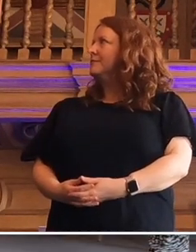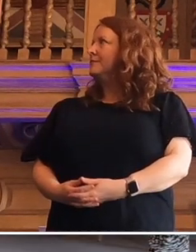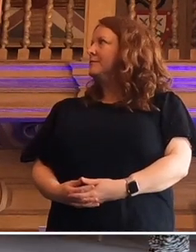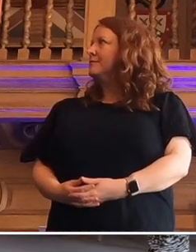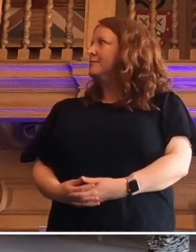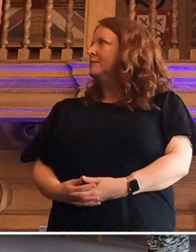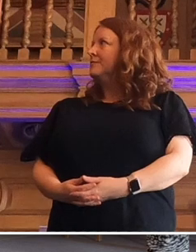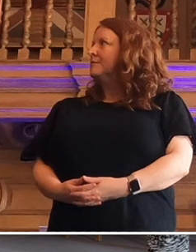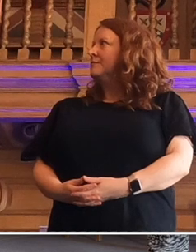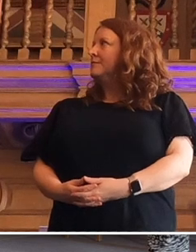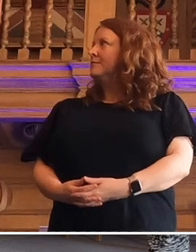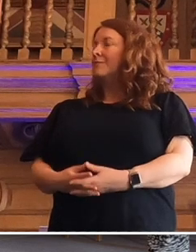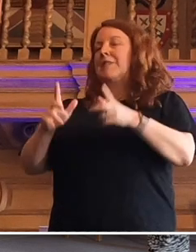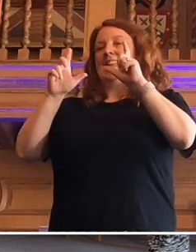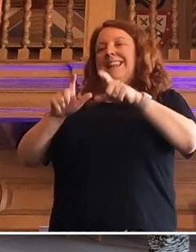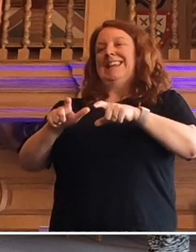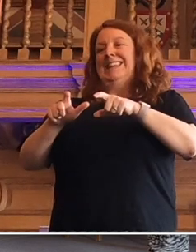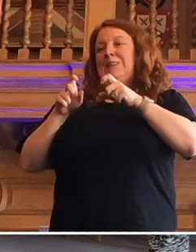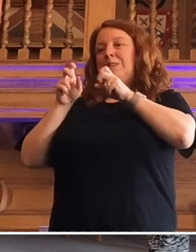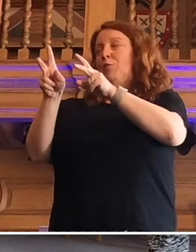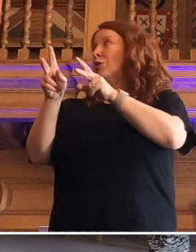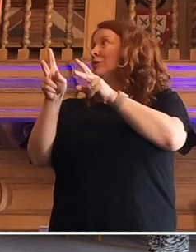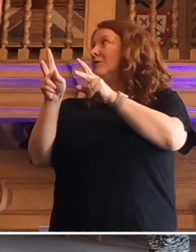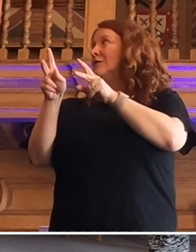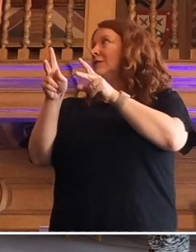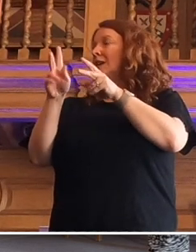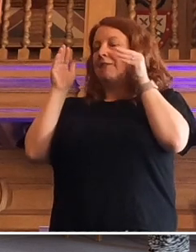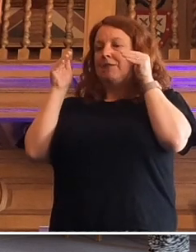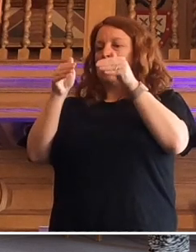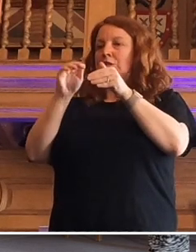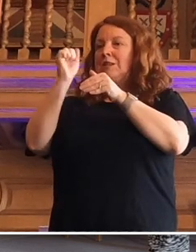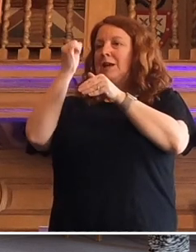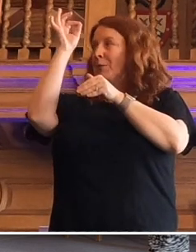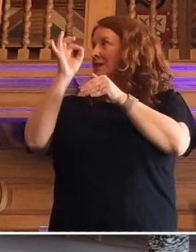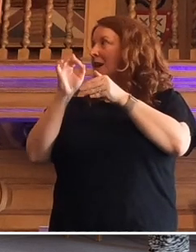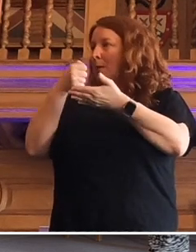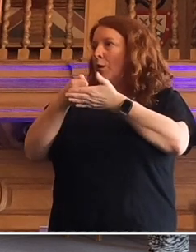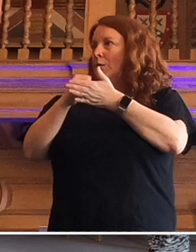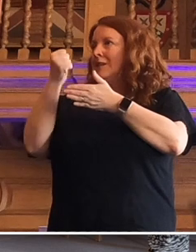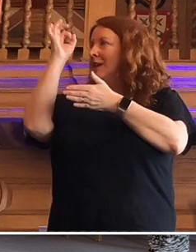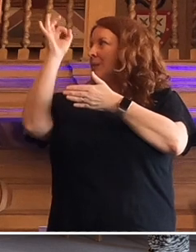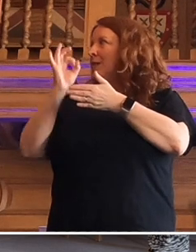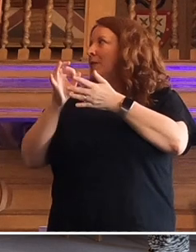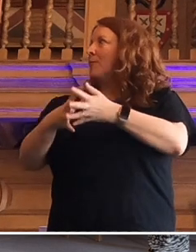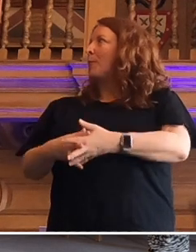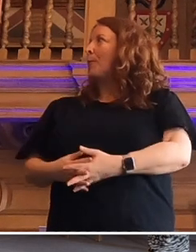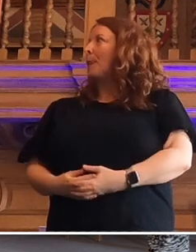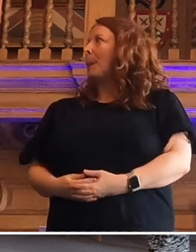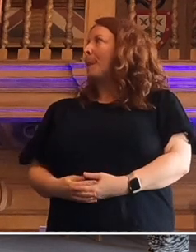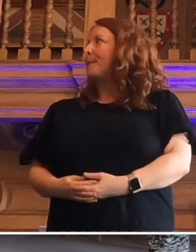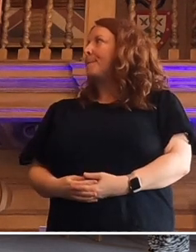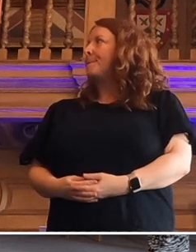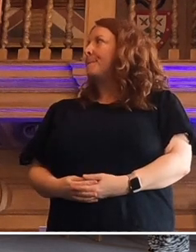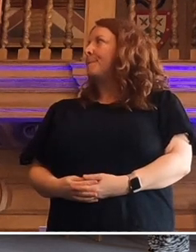And the Leeds approach is focusing on the bottom 10%, but as I looked at the